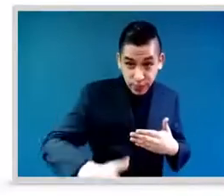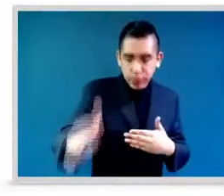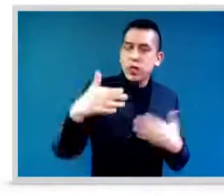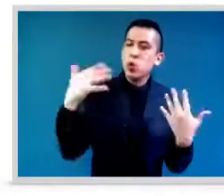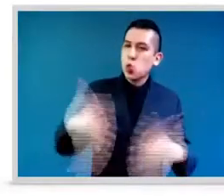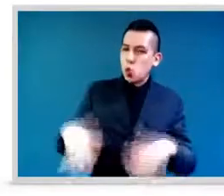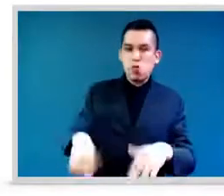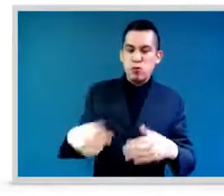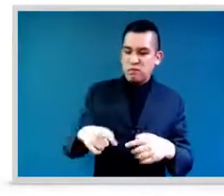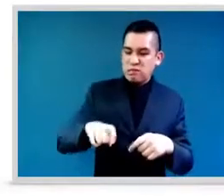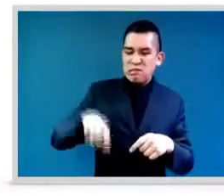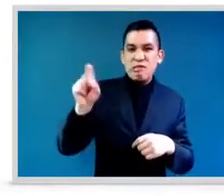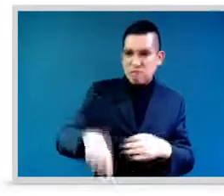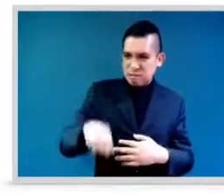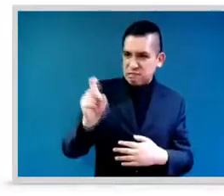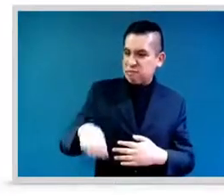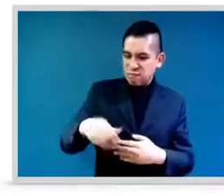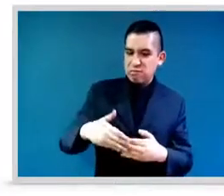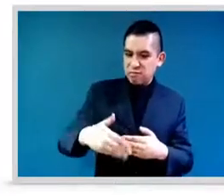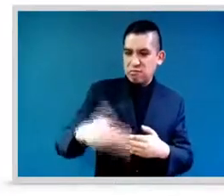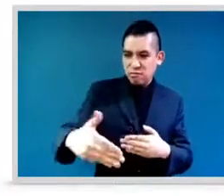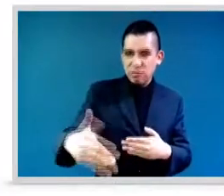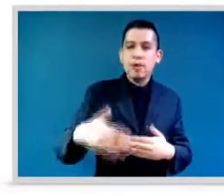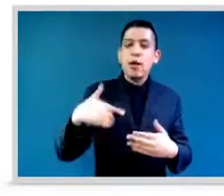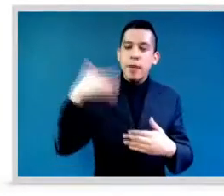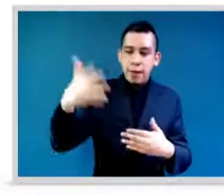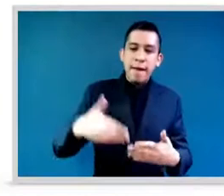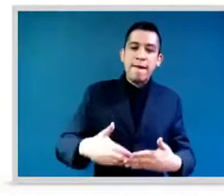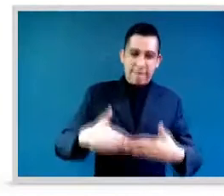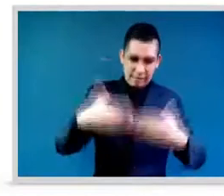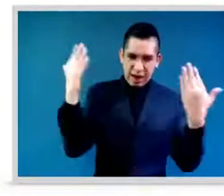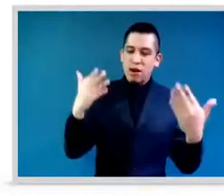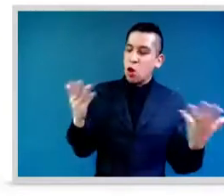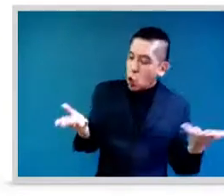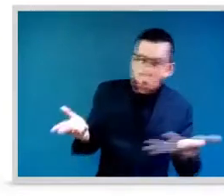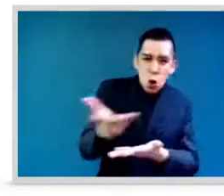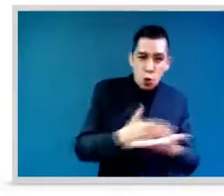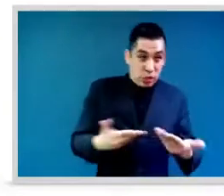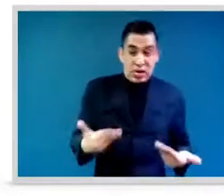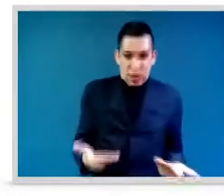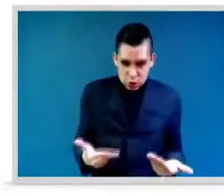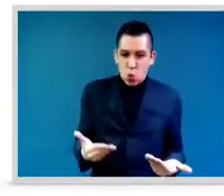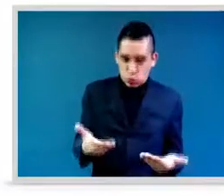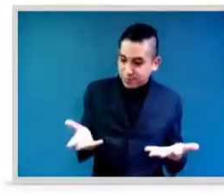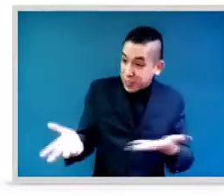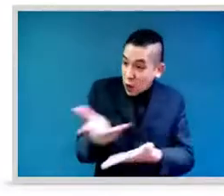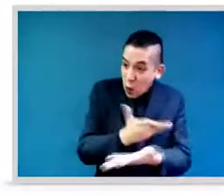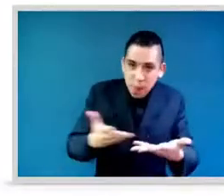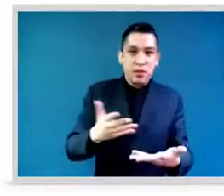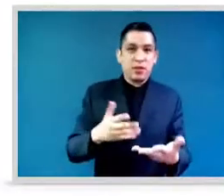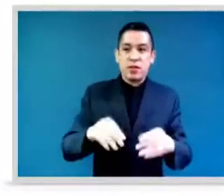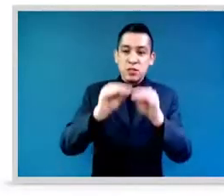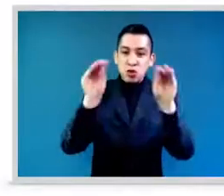as this group comes together virtually. So thank you so much. I look forward to the coming